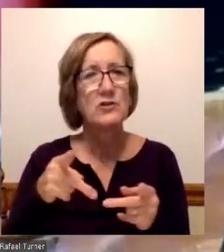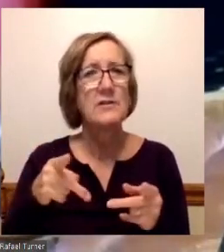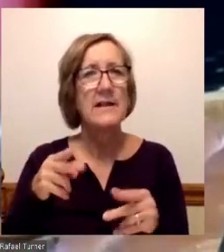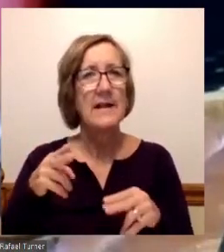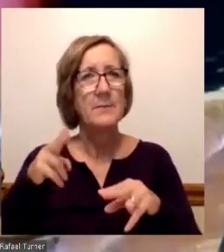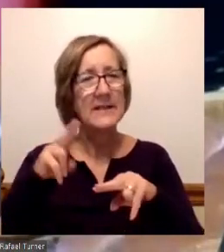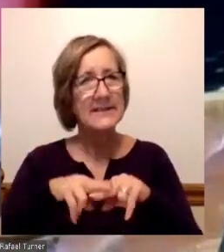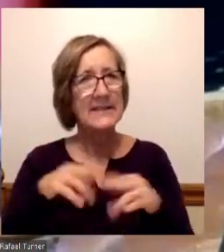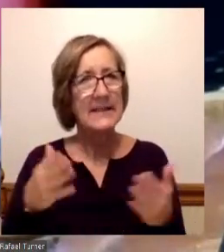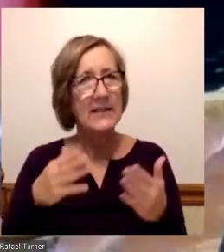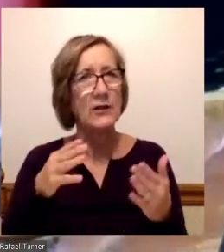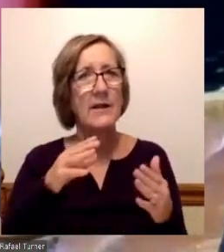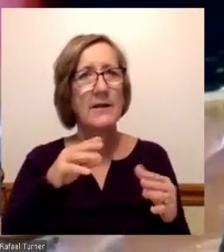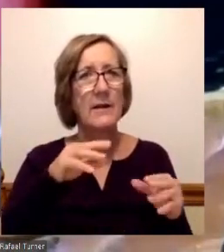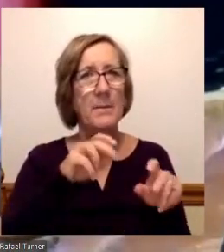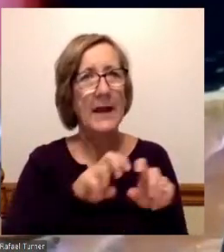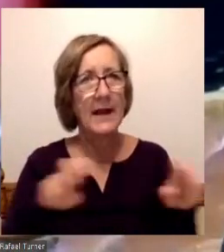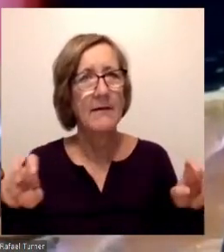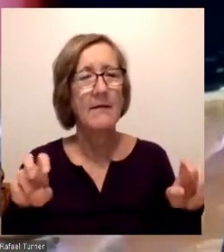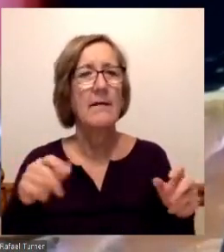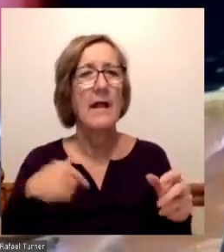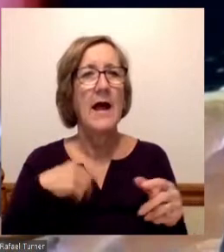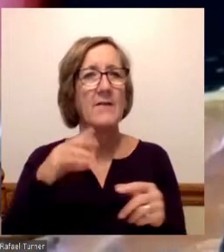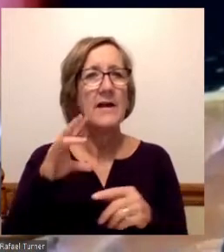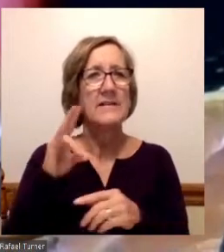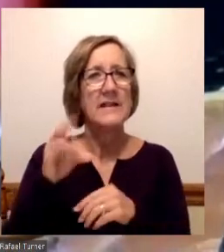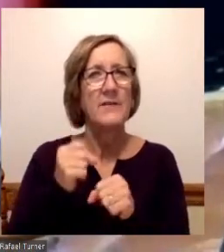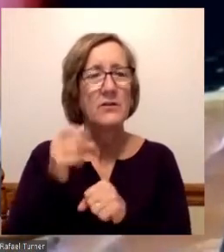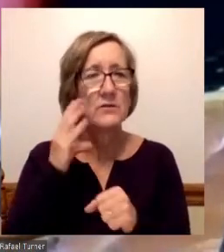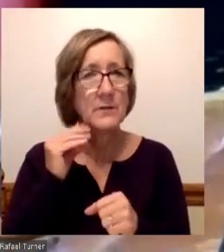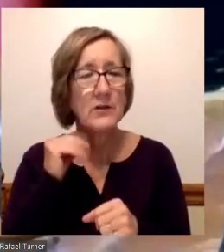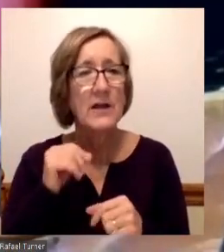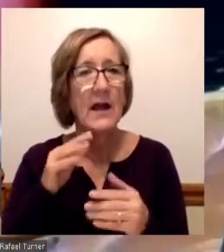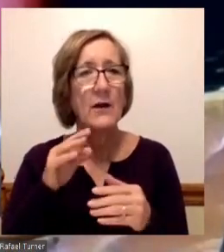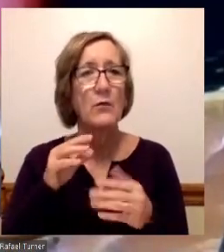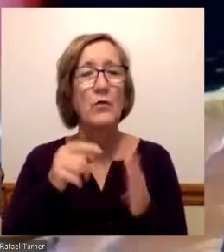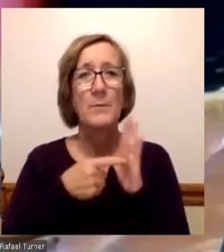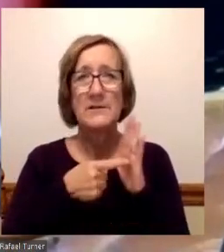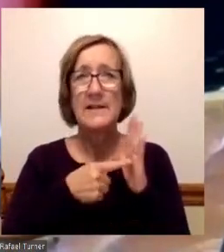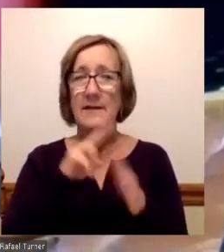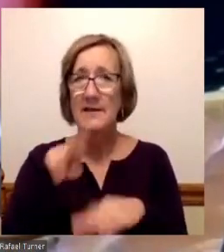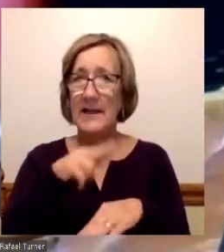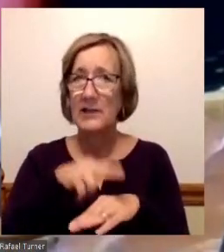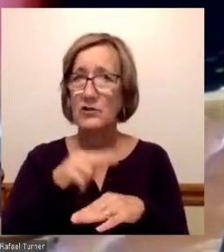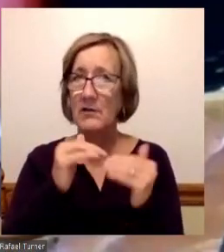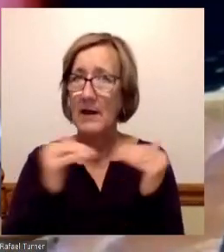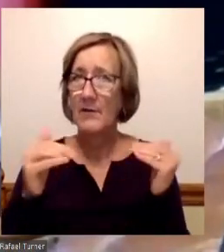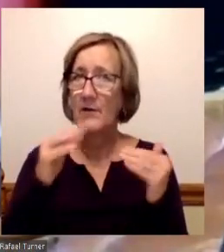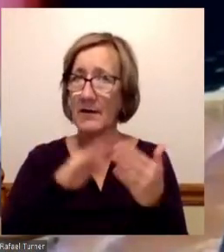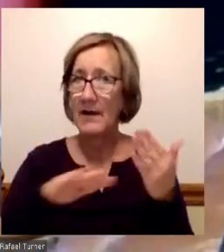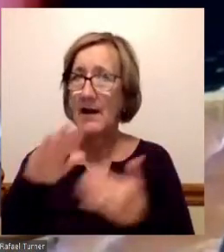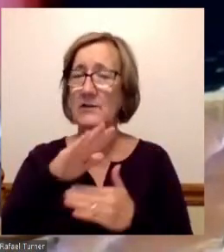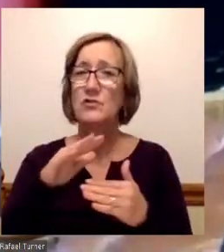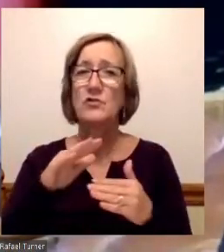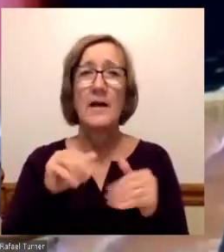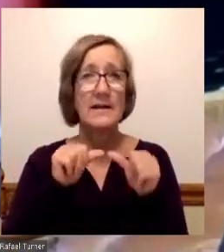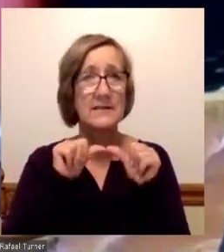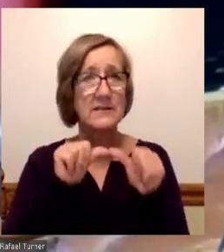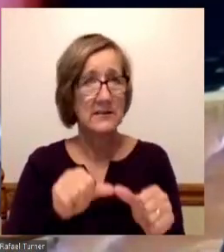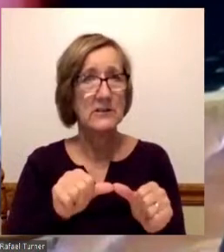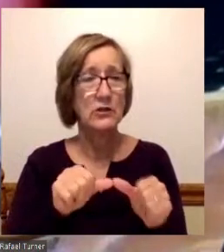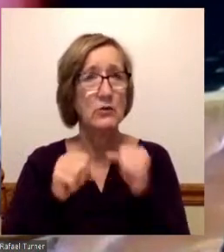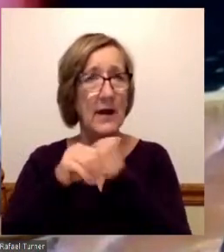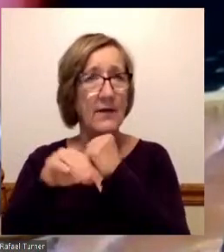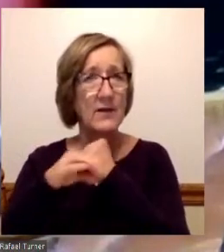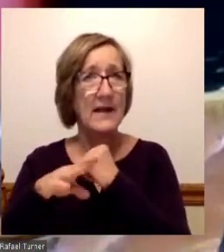I have seven years of board experience. I've represented the college at a national level. I continue to be an advocate for the college at a state